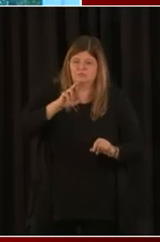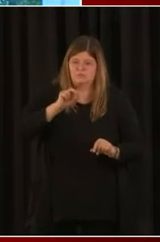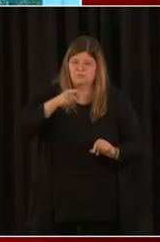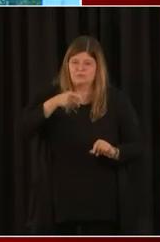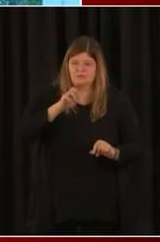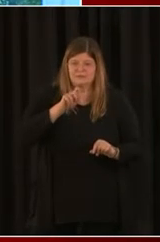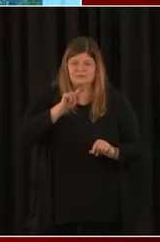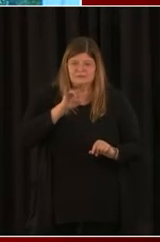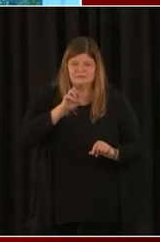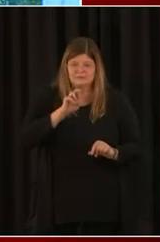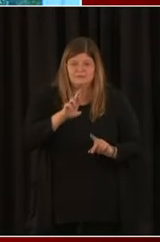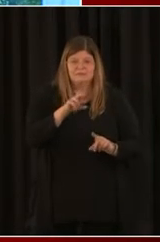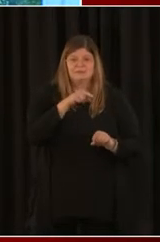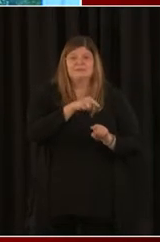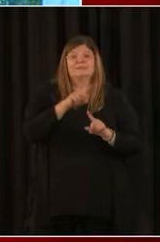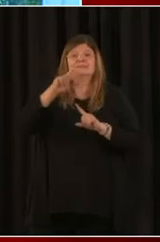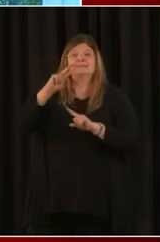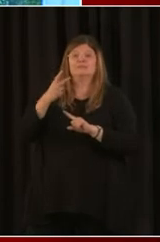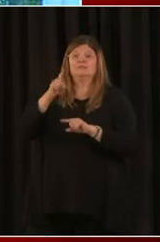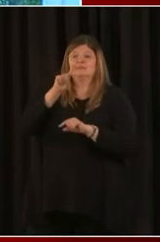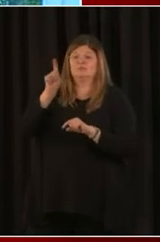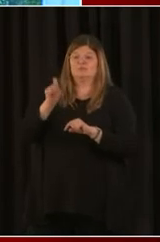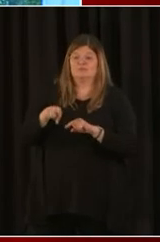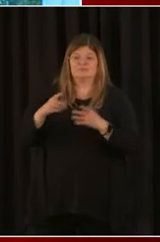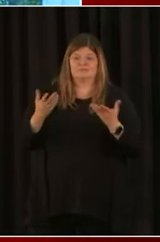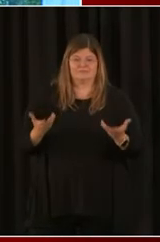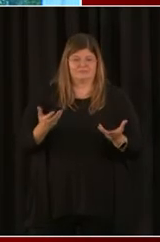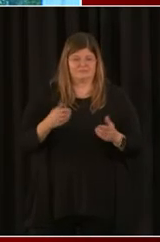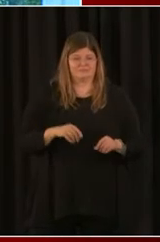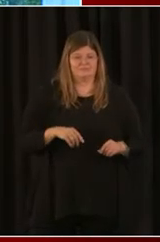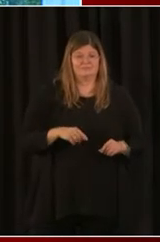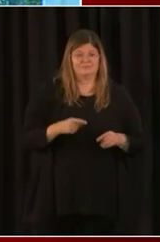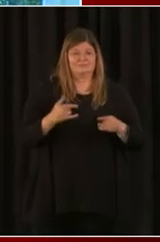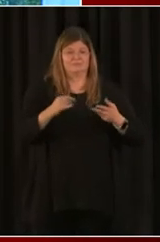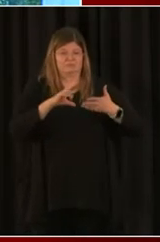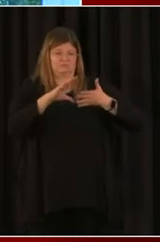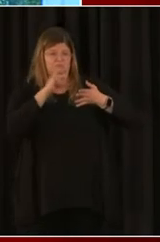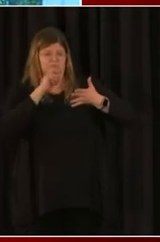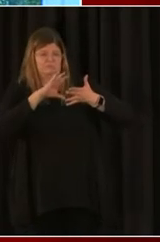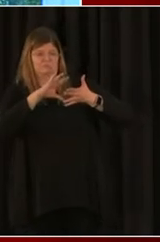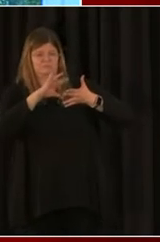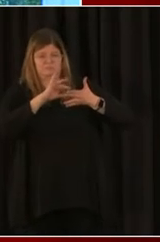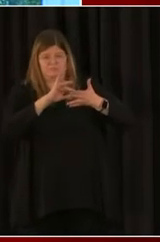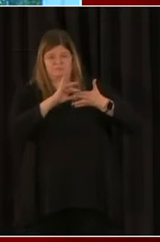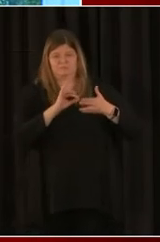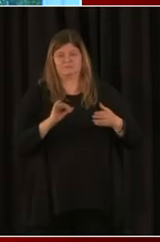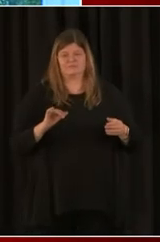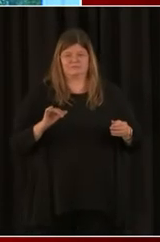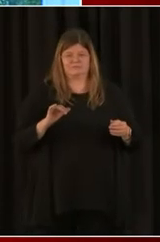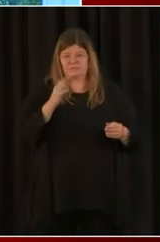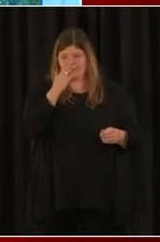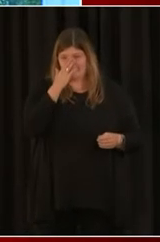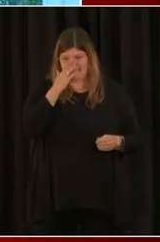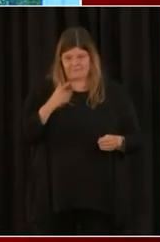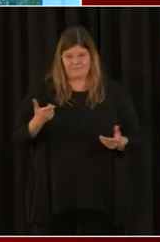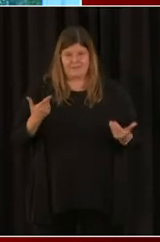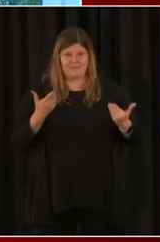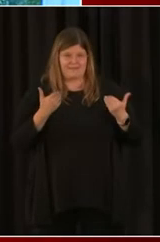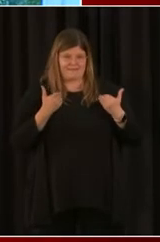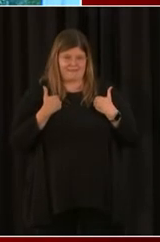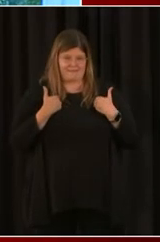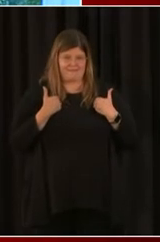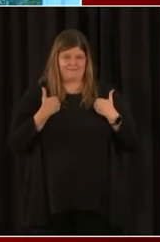And then my second question is, I'll just lump the last two questions in together. Is there a crosswalk for this breadth of information that's being